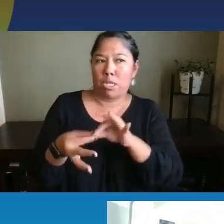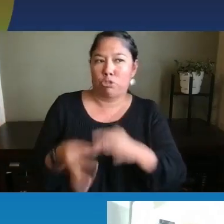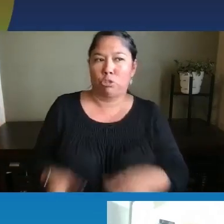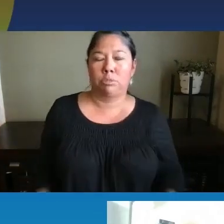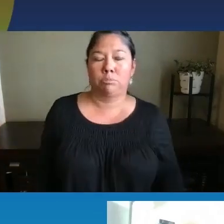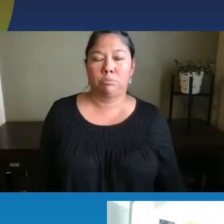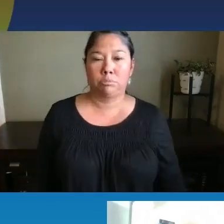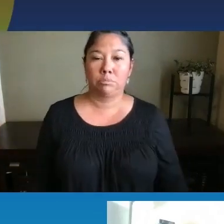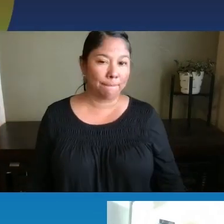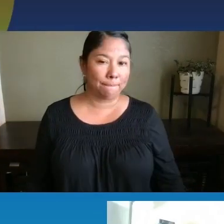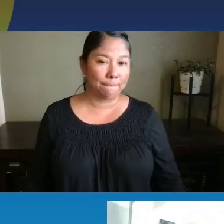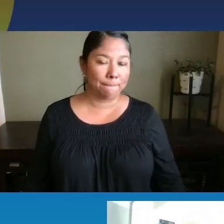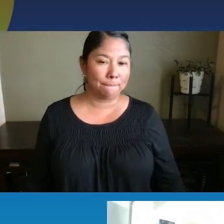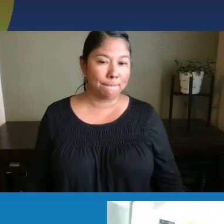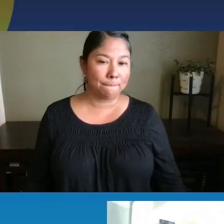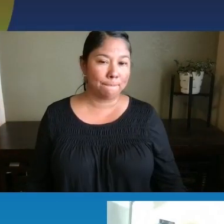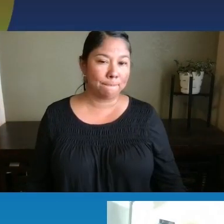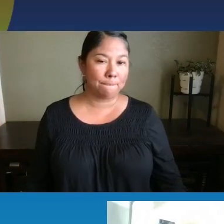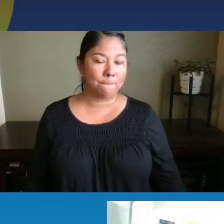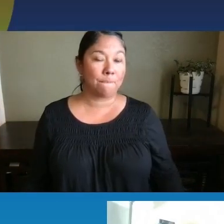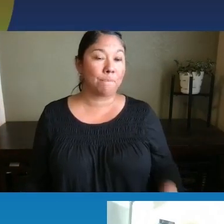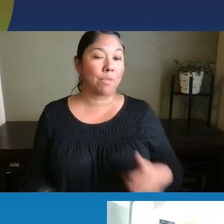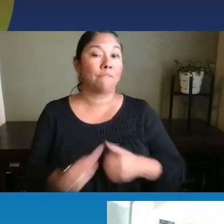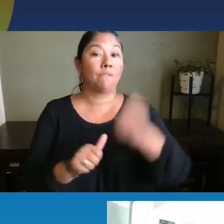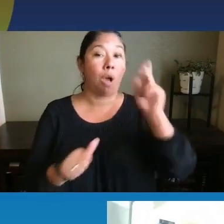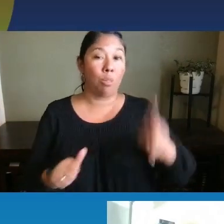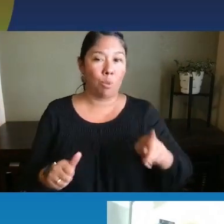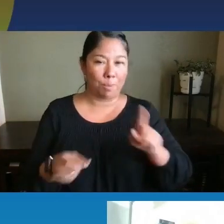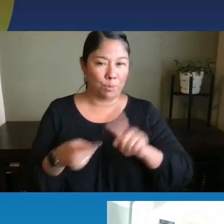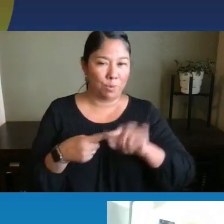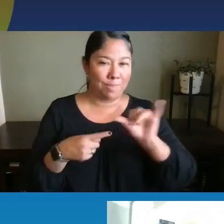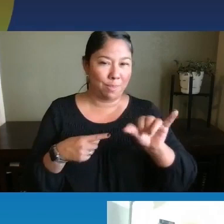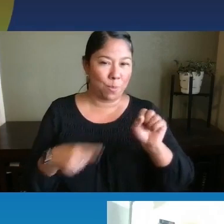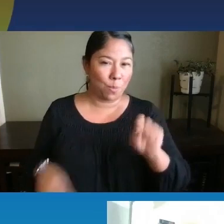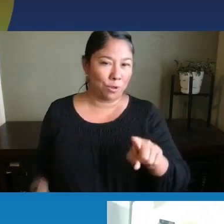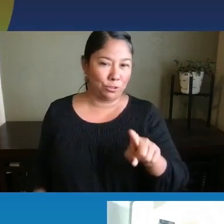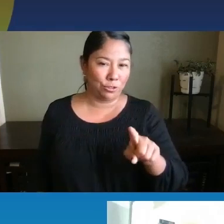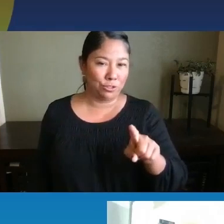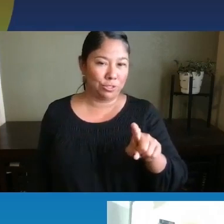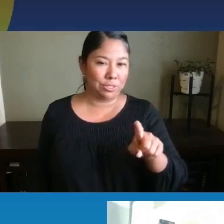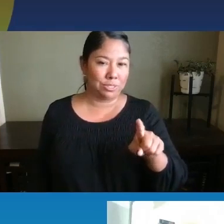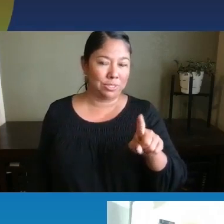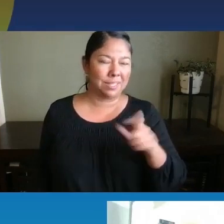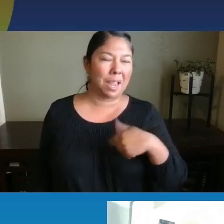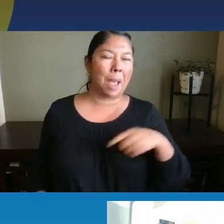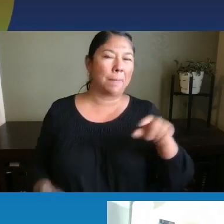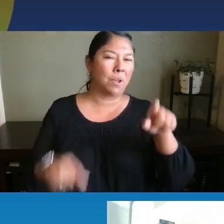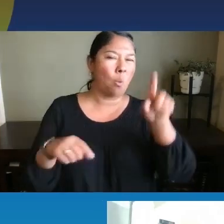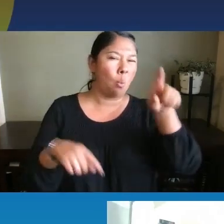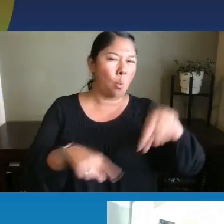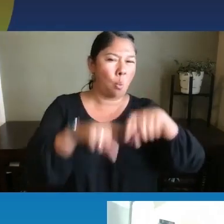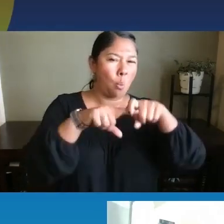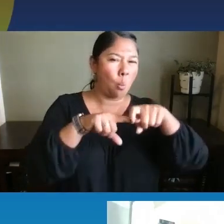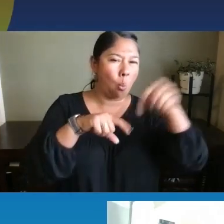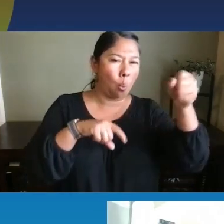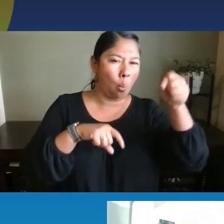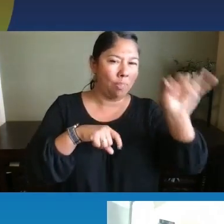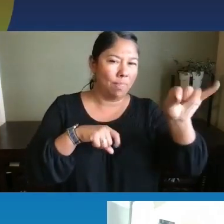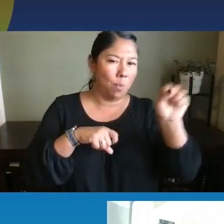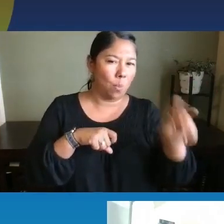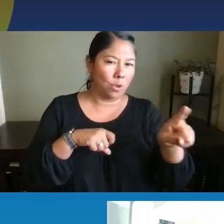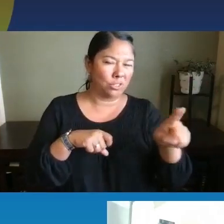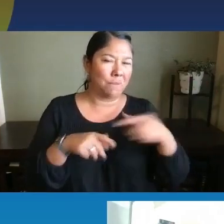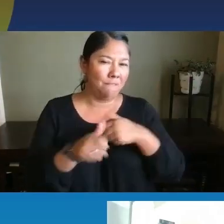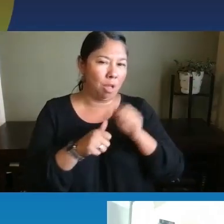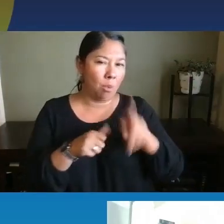Thank you. There's a follow-up to that question. Um, I'm going to, I'm going to go to another question. We'll try to maybe follow up on that one in a